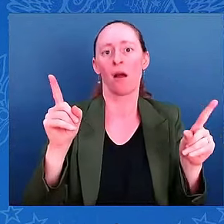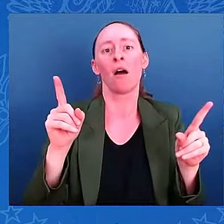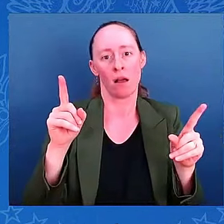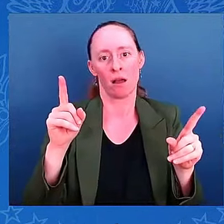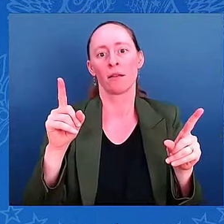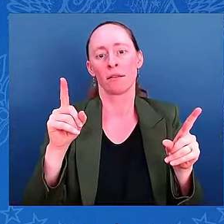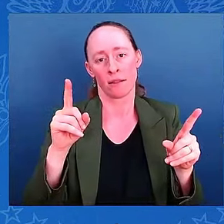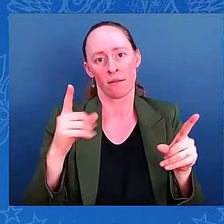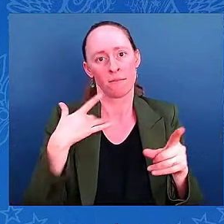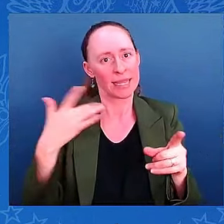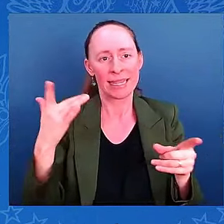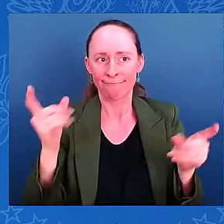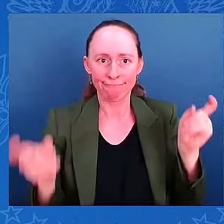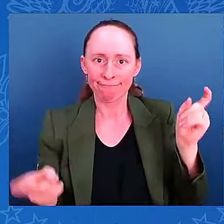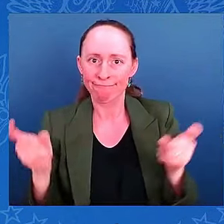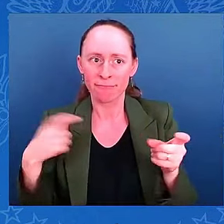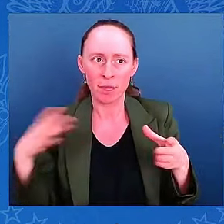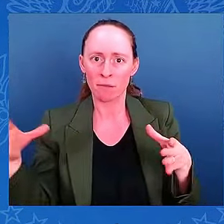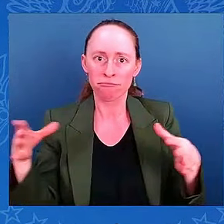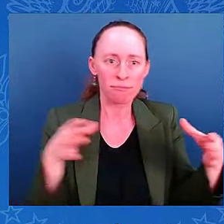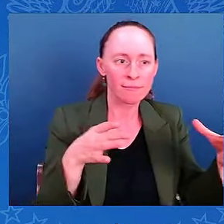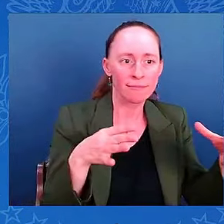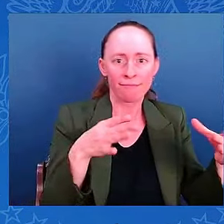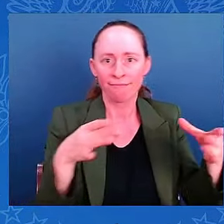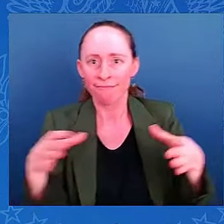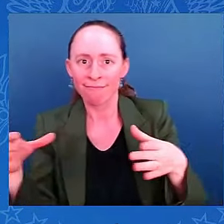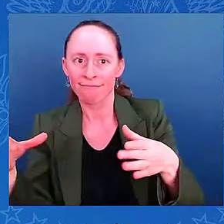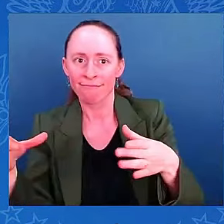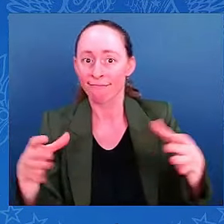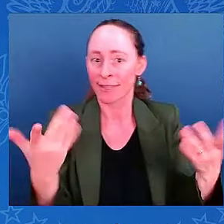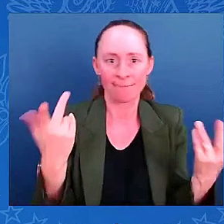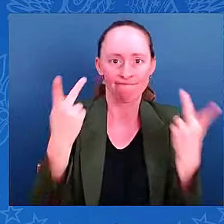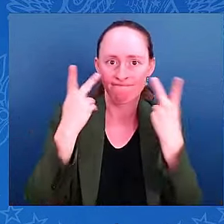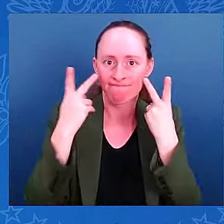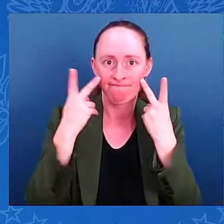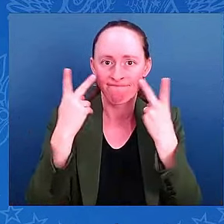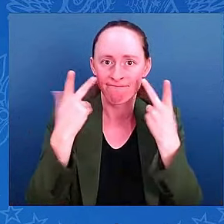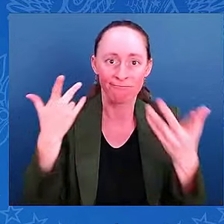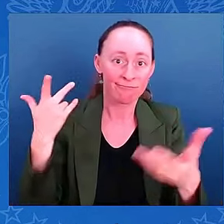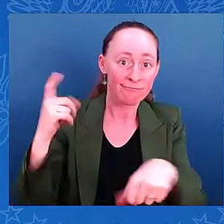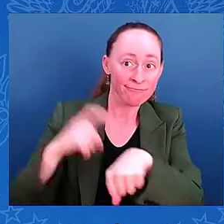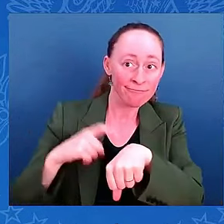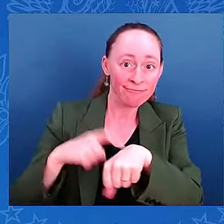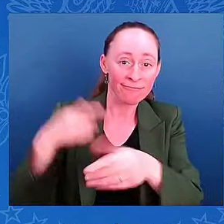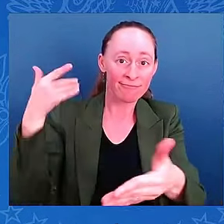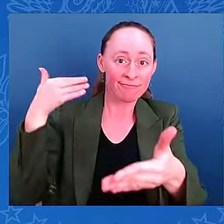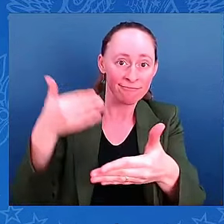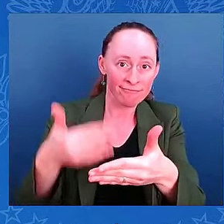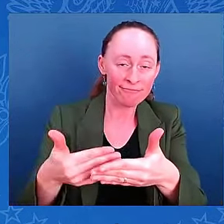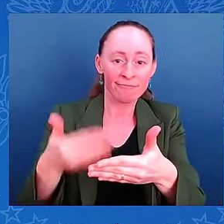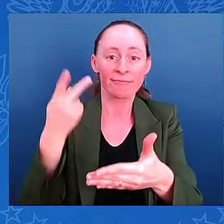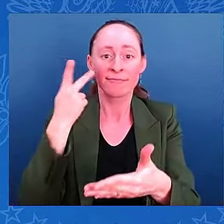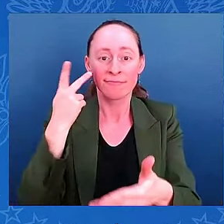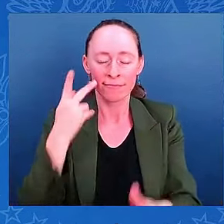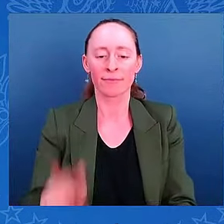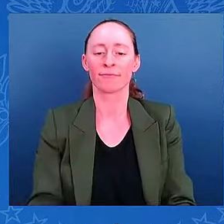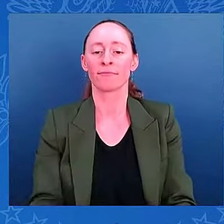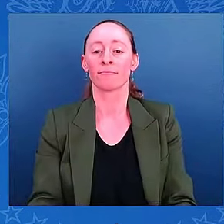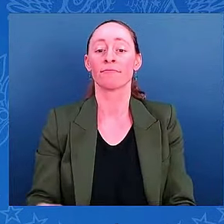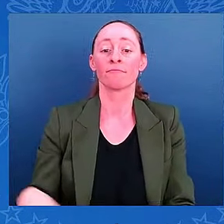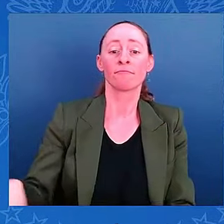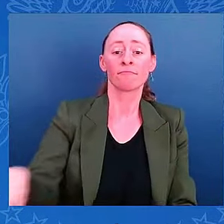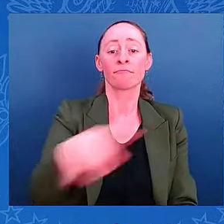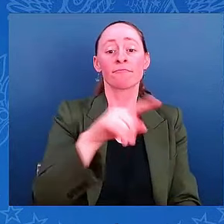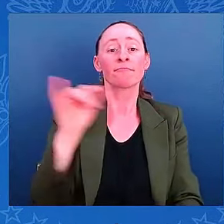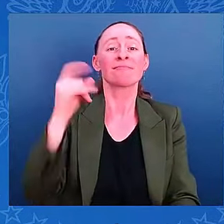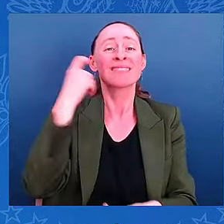happening as this gets closer to landfall. So, as Administrator Criswell said, listen to those local officials. I can't stress enough, you know, 30